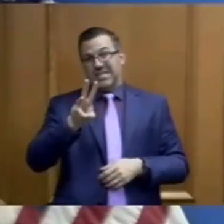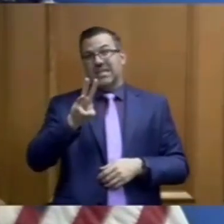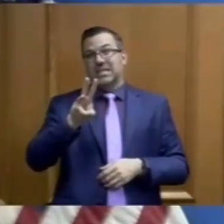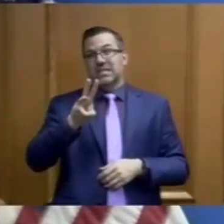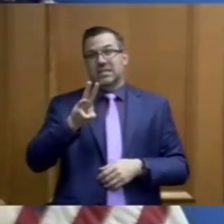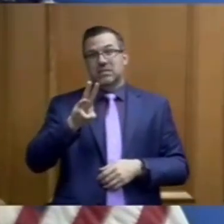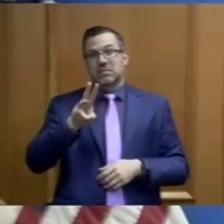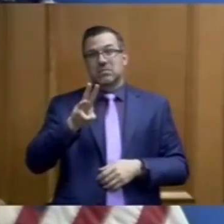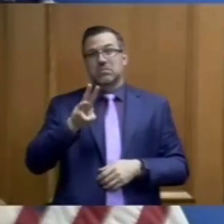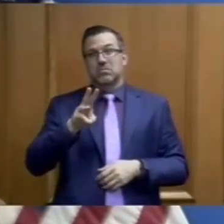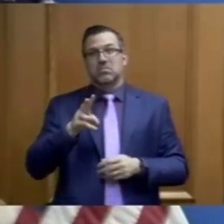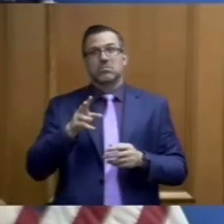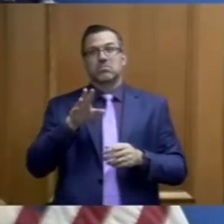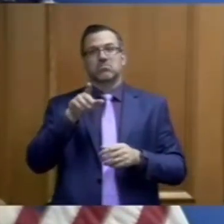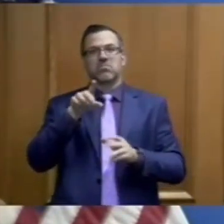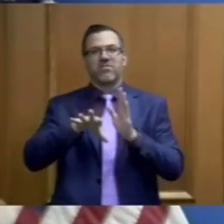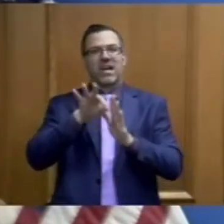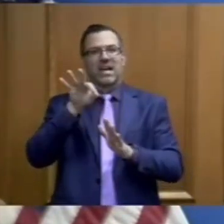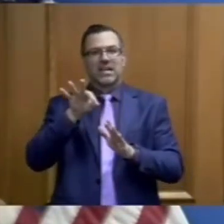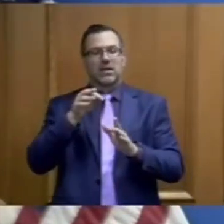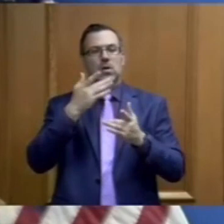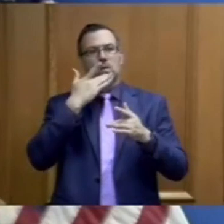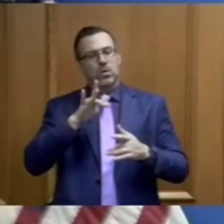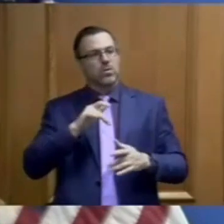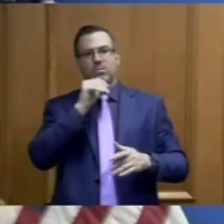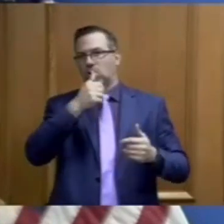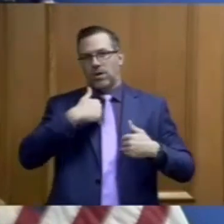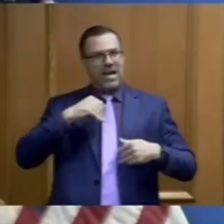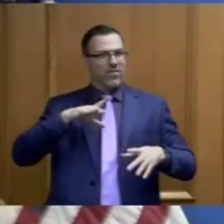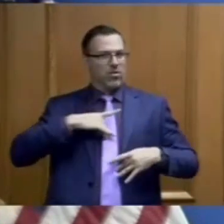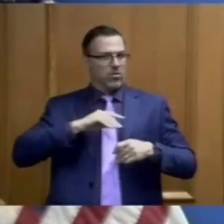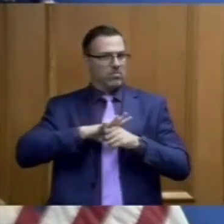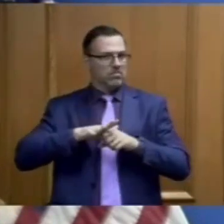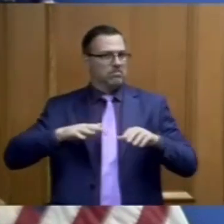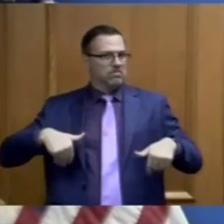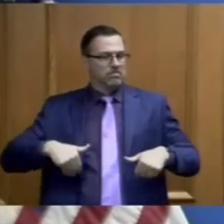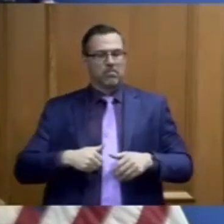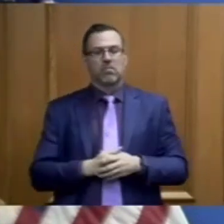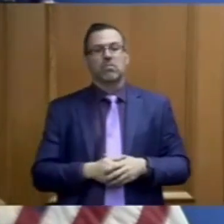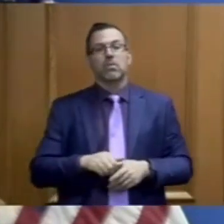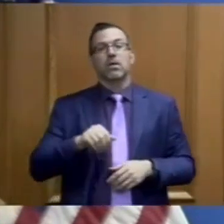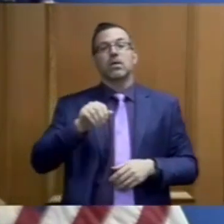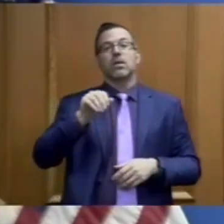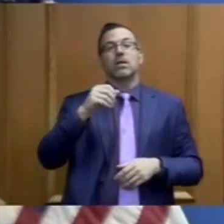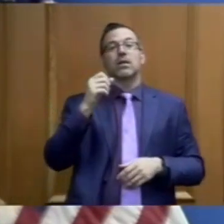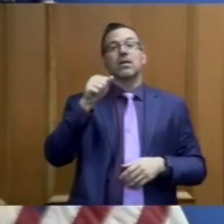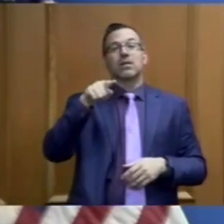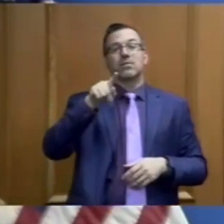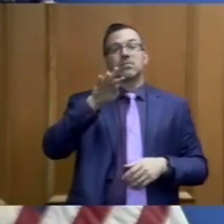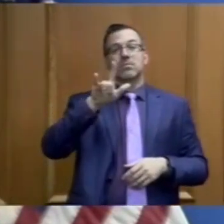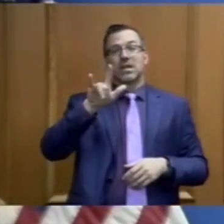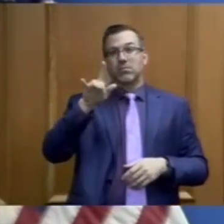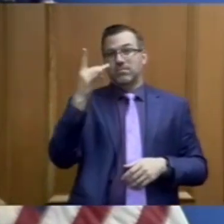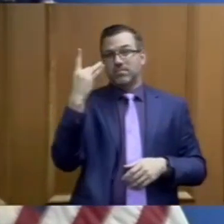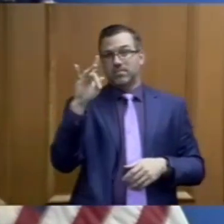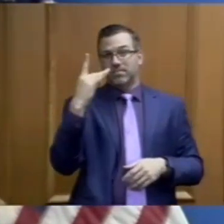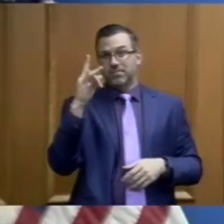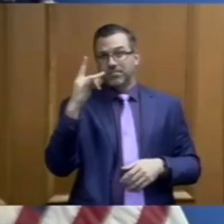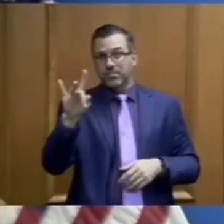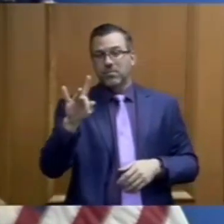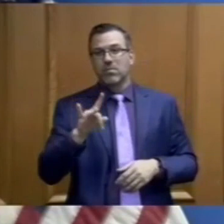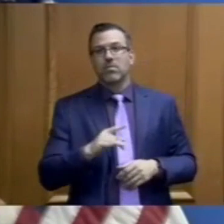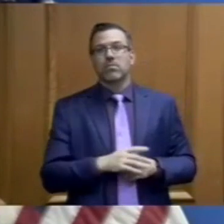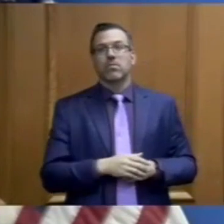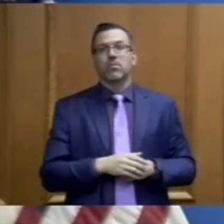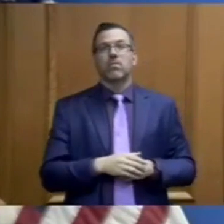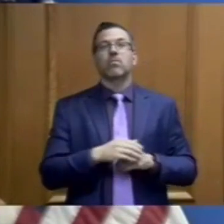their tests were negative. On Saturday, April the 18th, we lost a second proactive mass